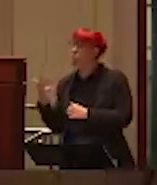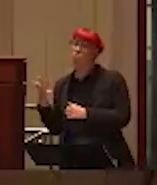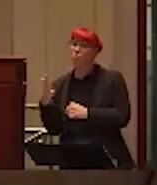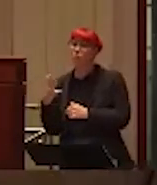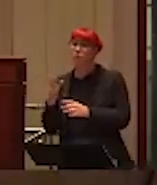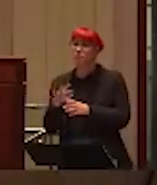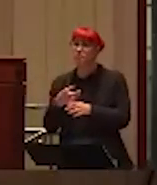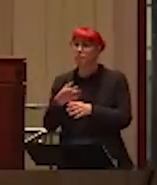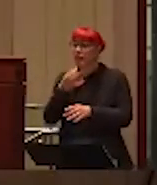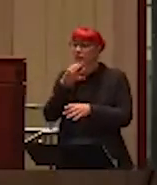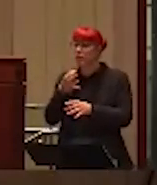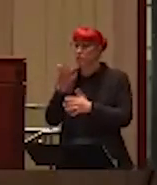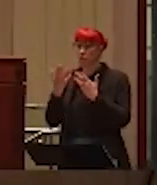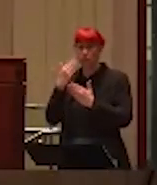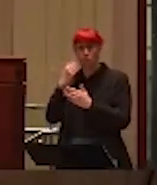that.